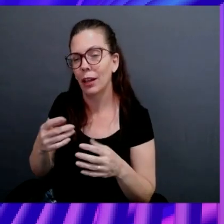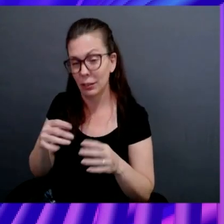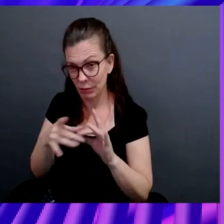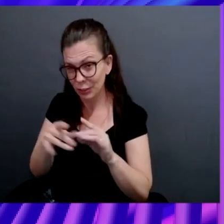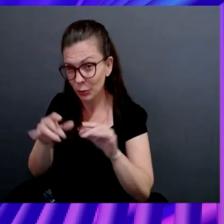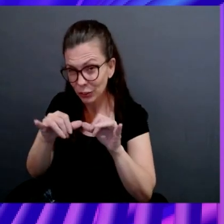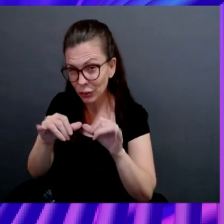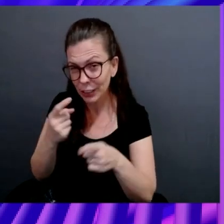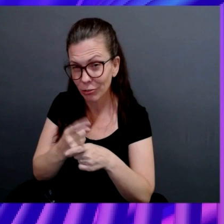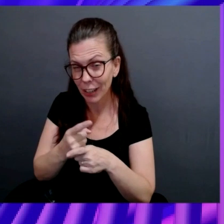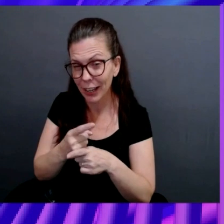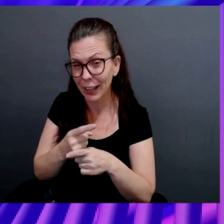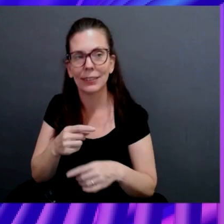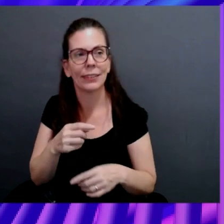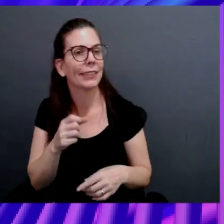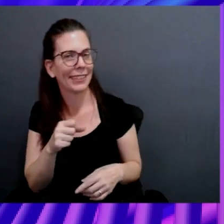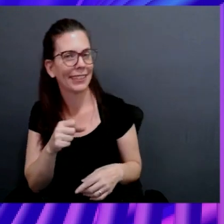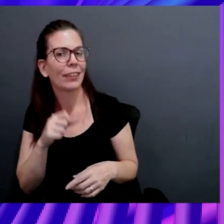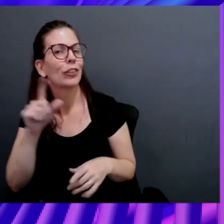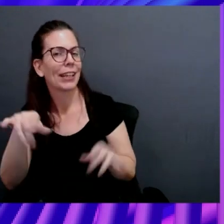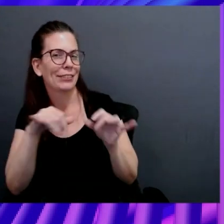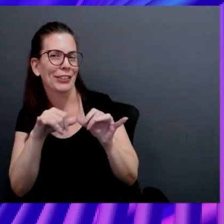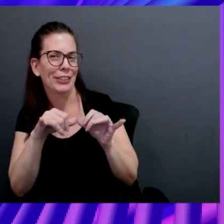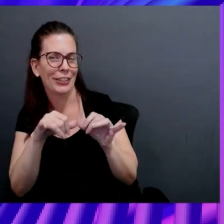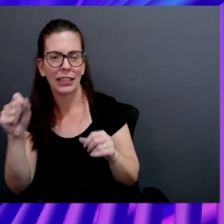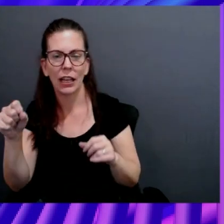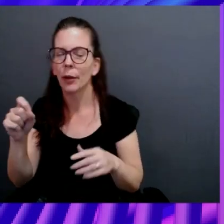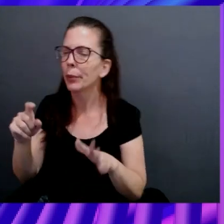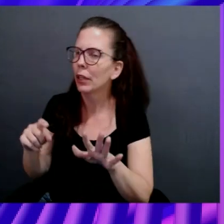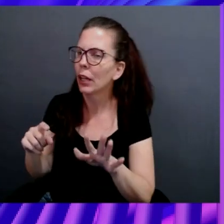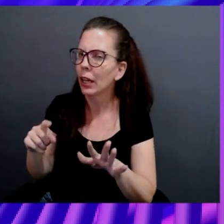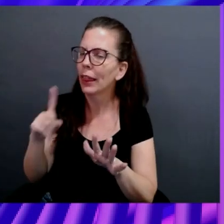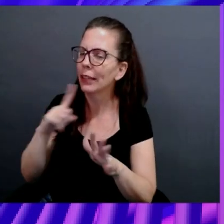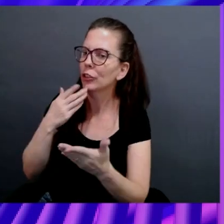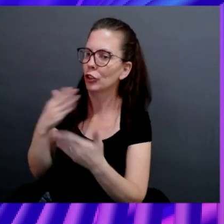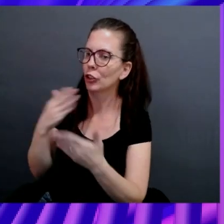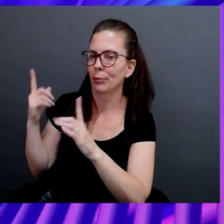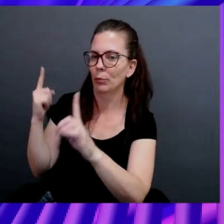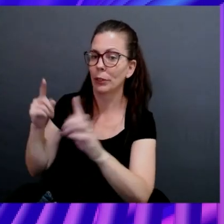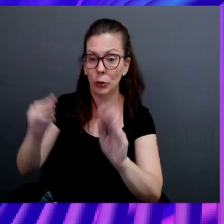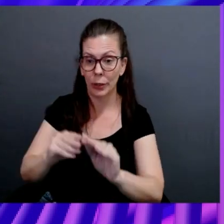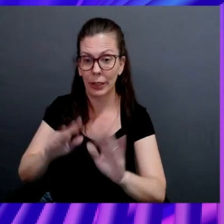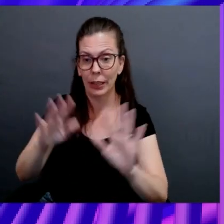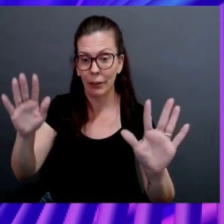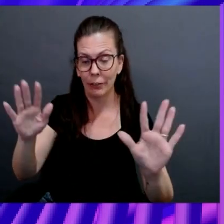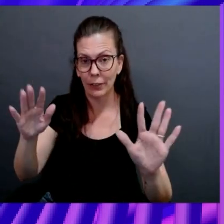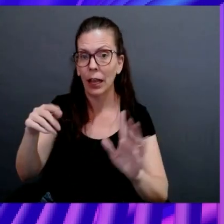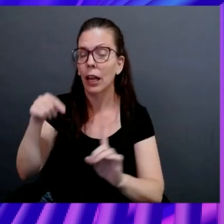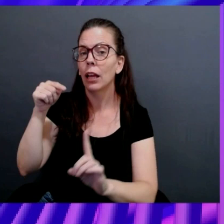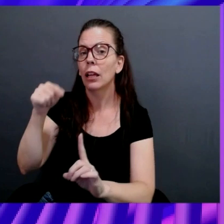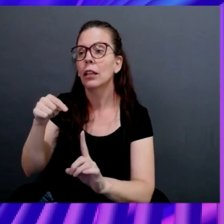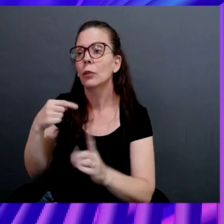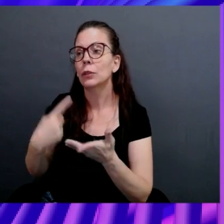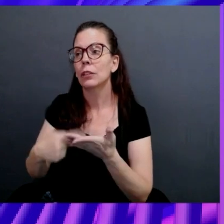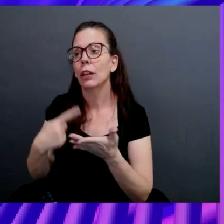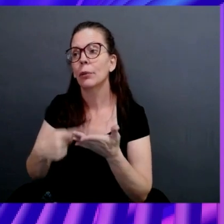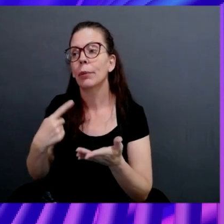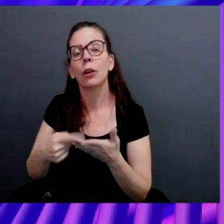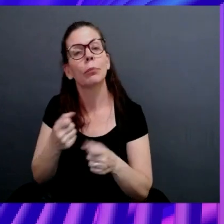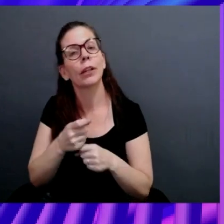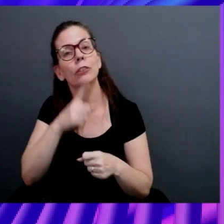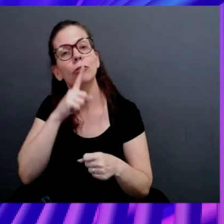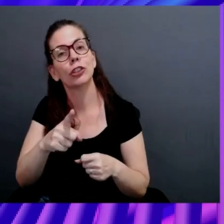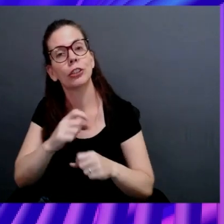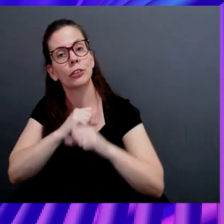everybody. Not just security. But I think that's a fair point. Like, to clarify, what we're talking about is making security ownership